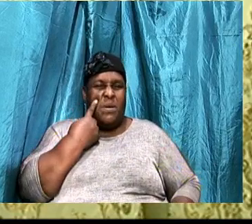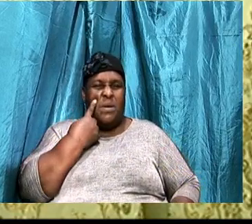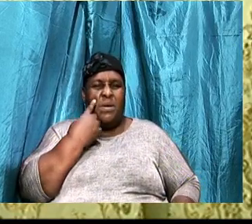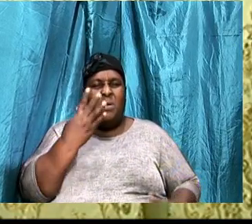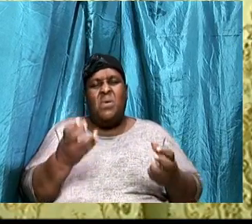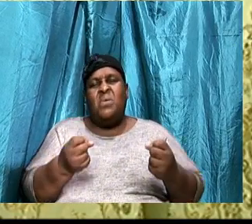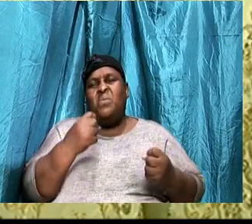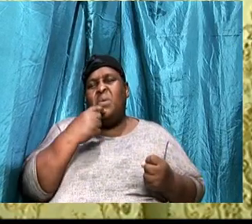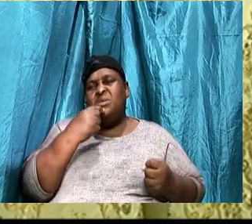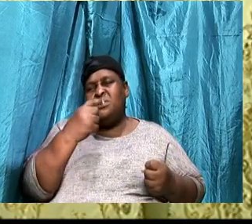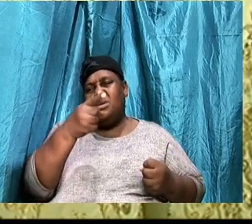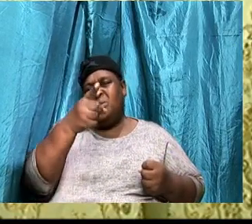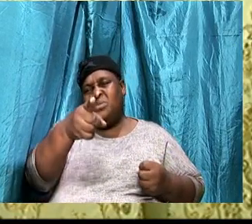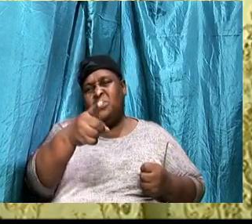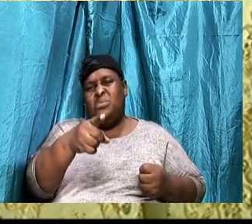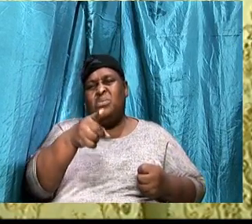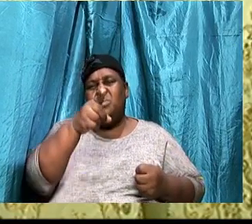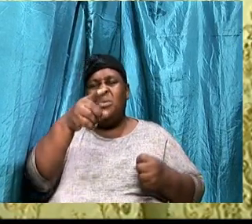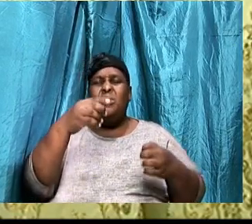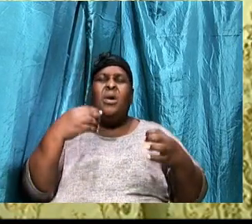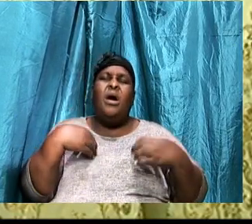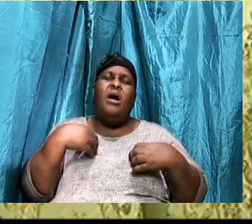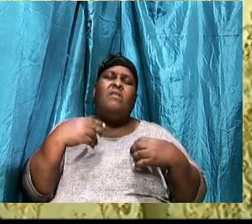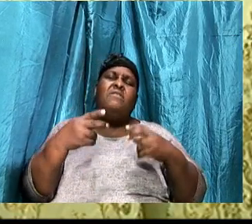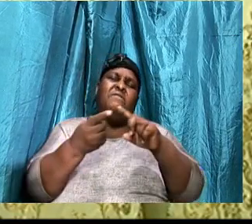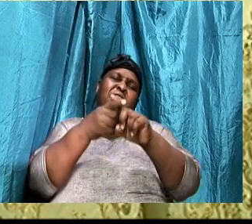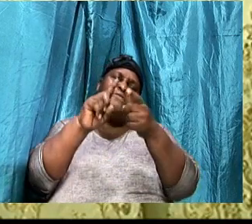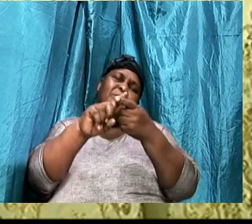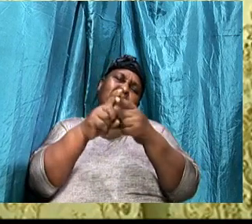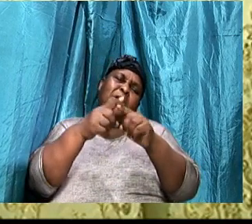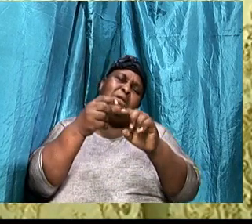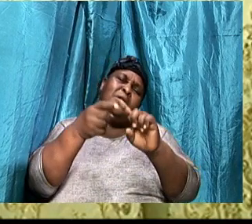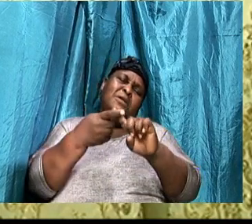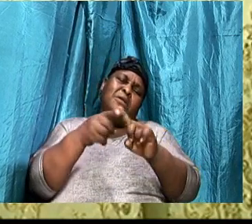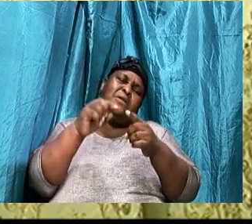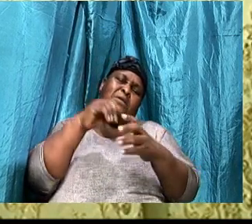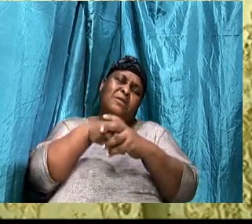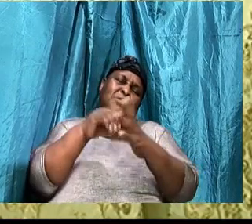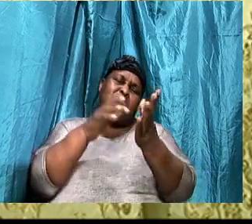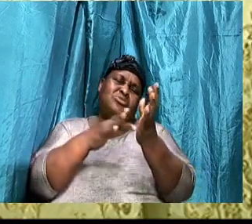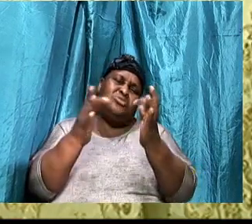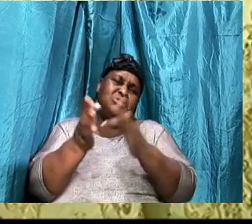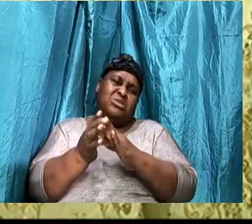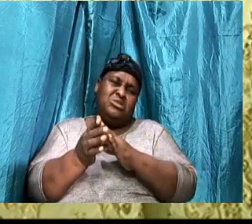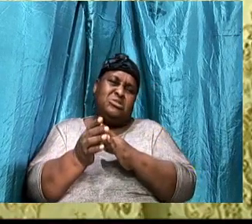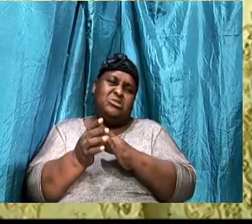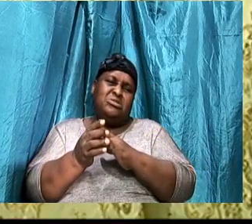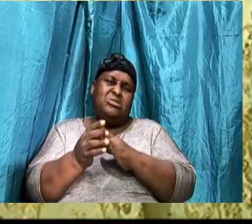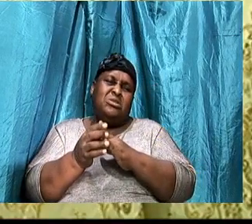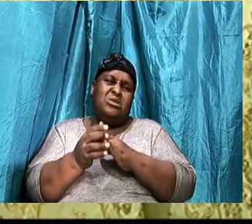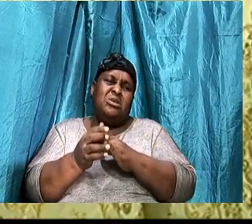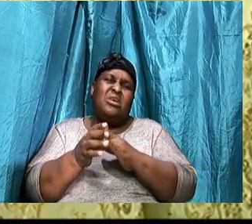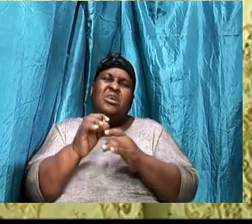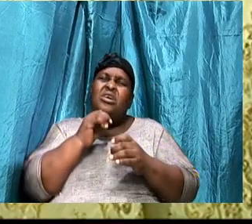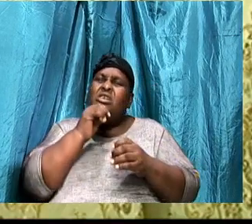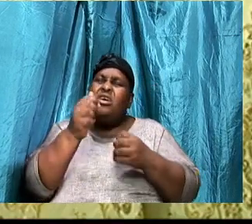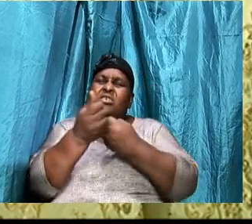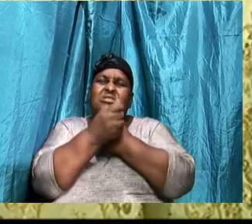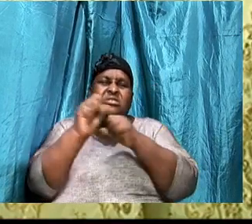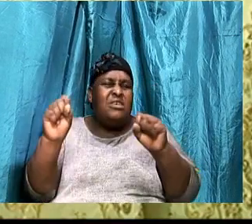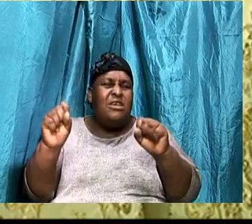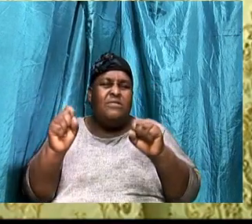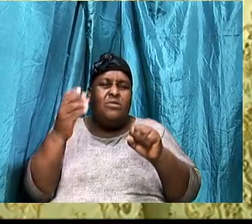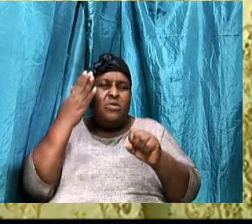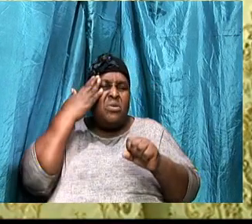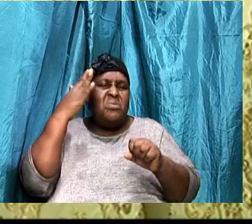And Jesus is a friend indeed. And Jesus is ready to be your friend. You are unsaved and you do not have a friend.